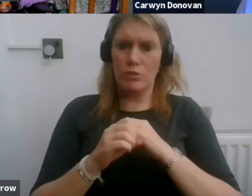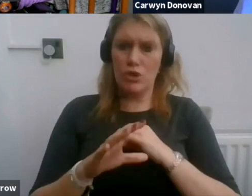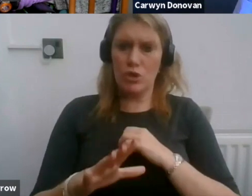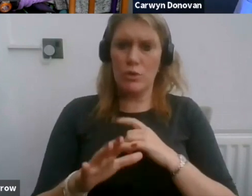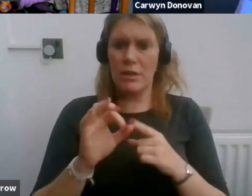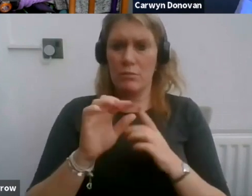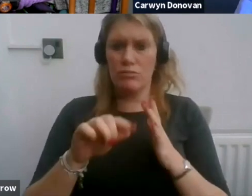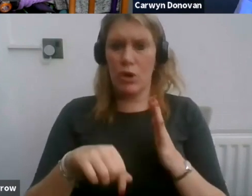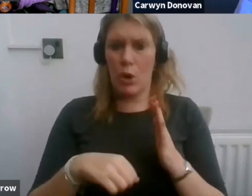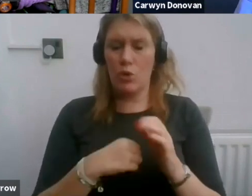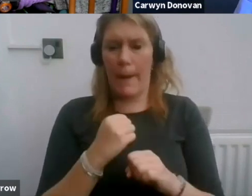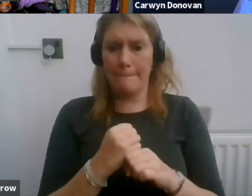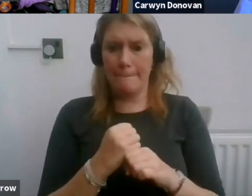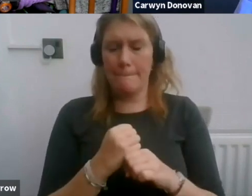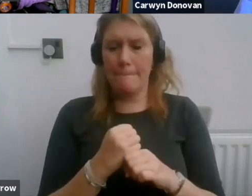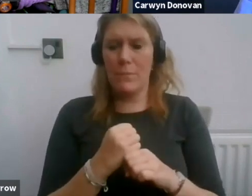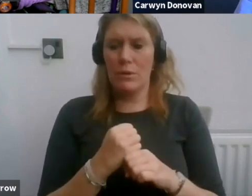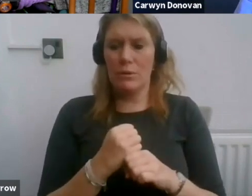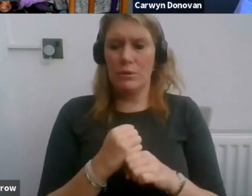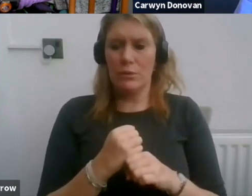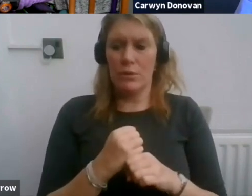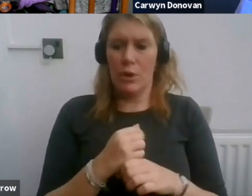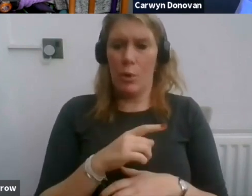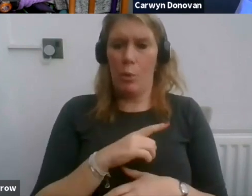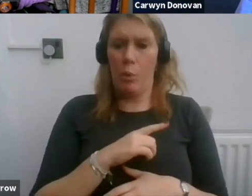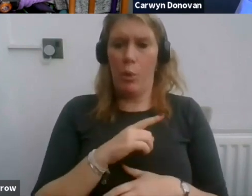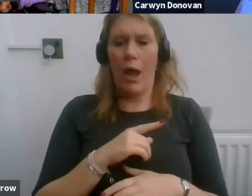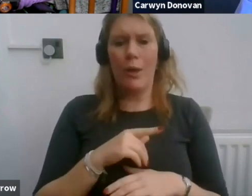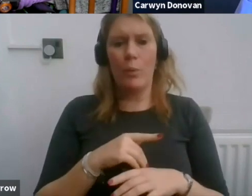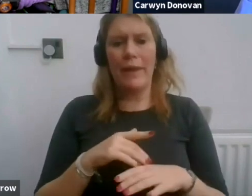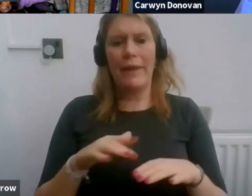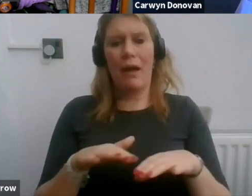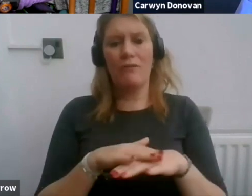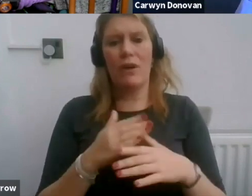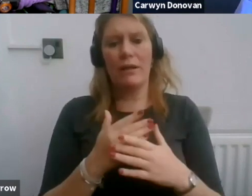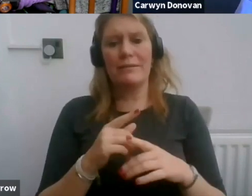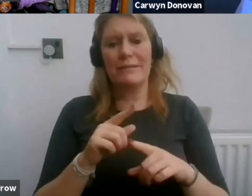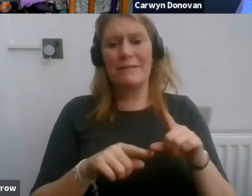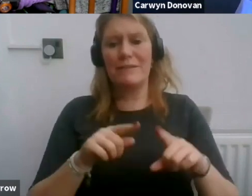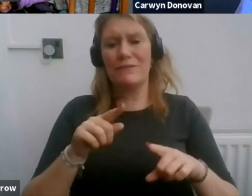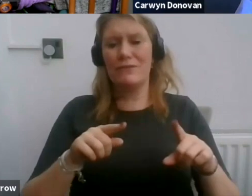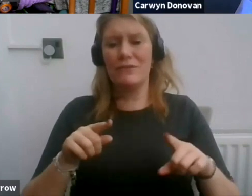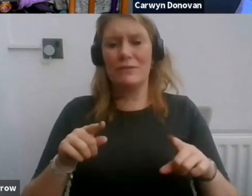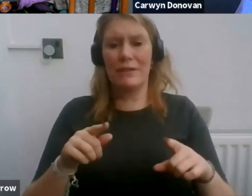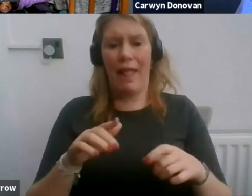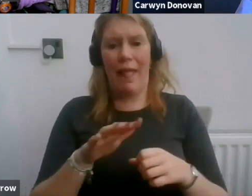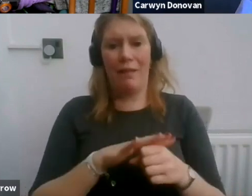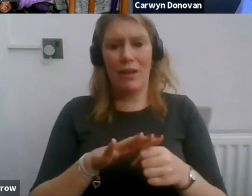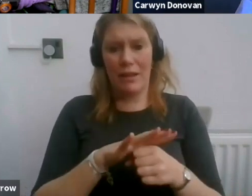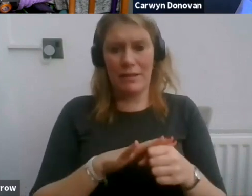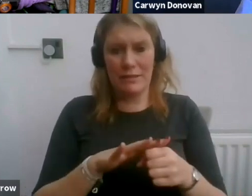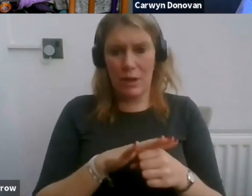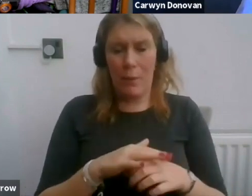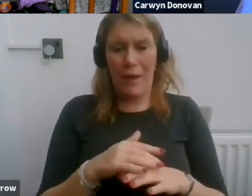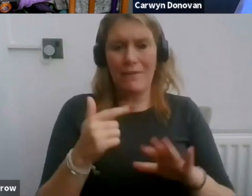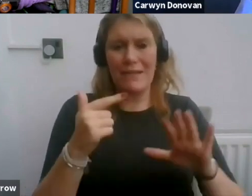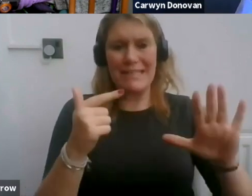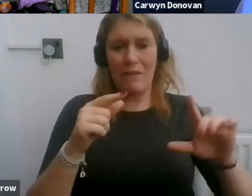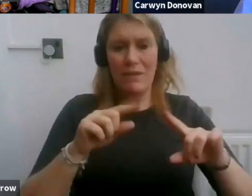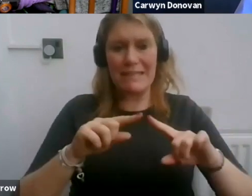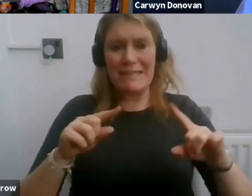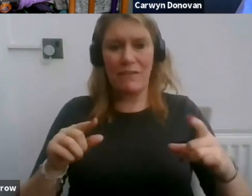then. We cover a range of sectors, okay? We've got seven divisions within BECTO.